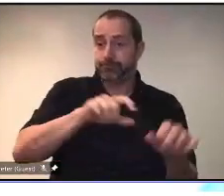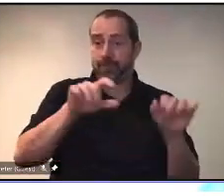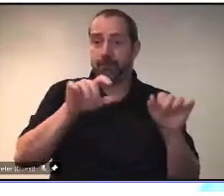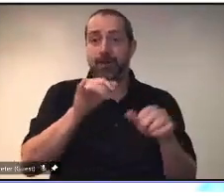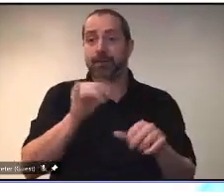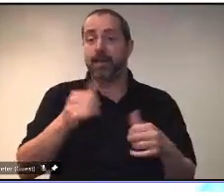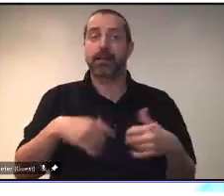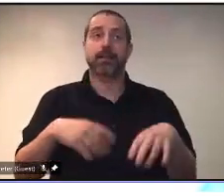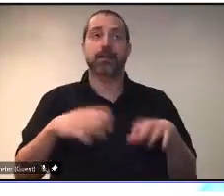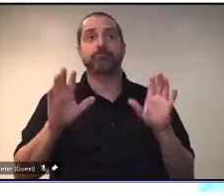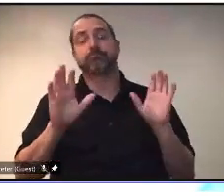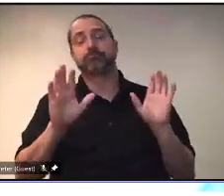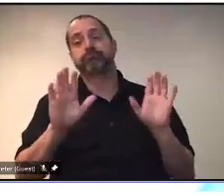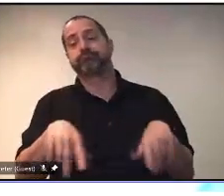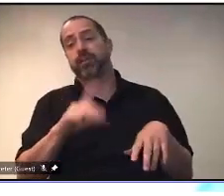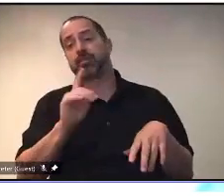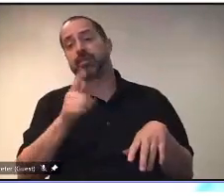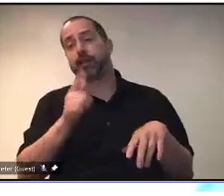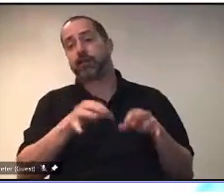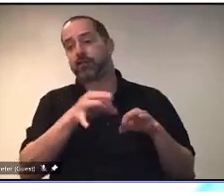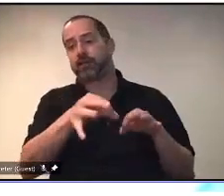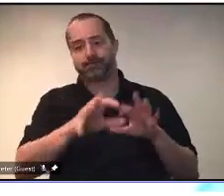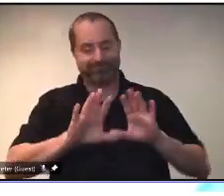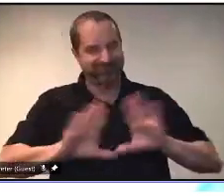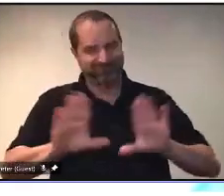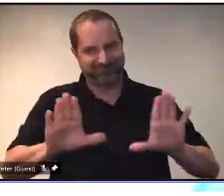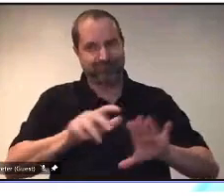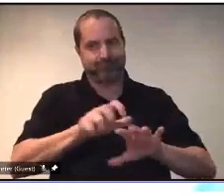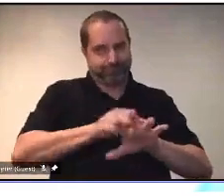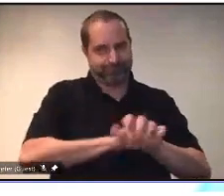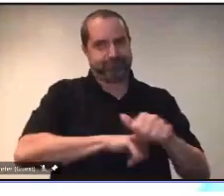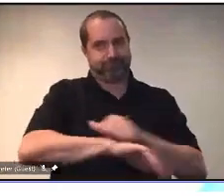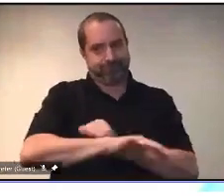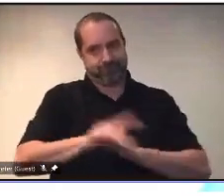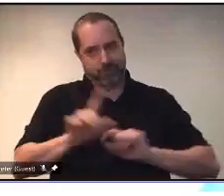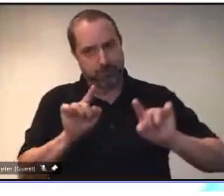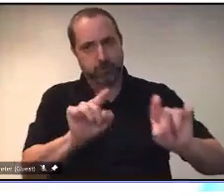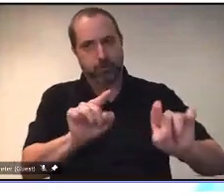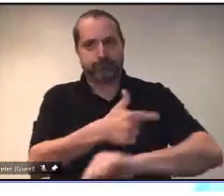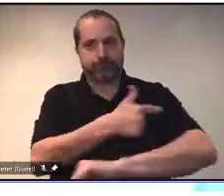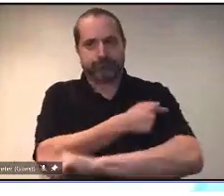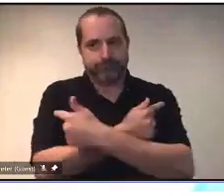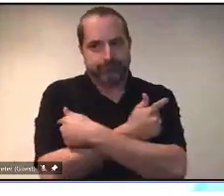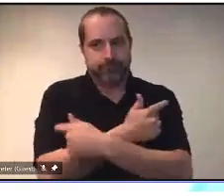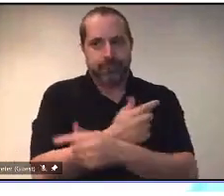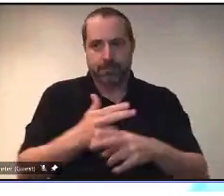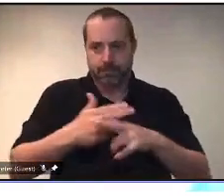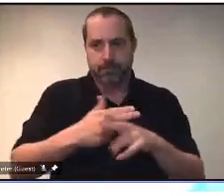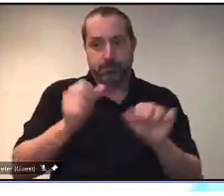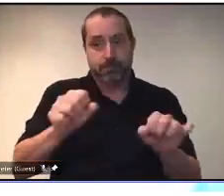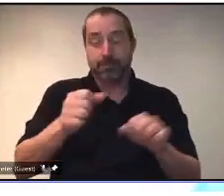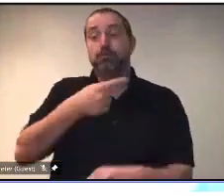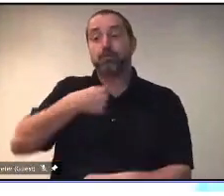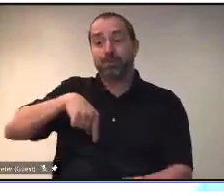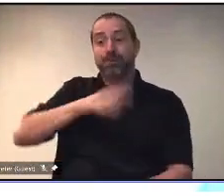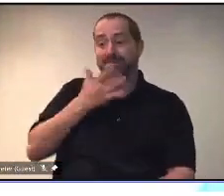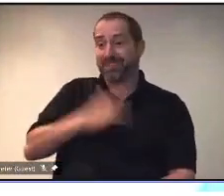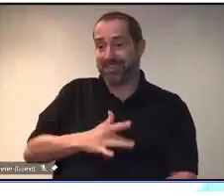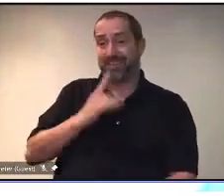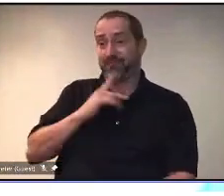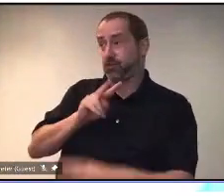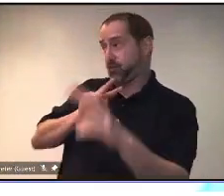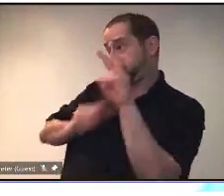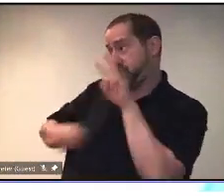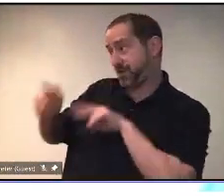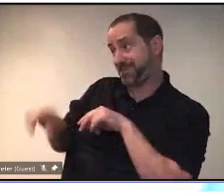and get vaccinated as quickly as we can because i think this privilege has been afforded to very few uh countries in the world